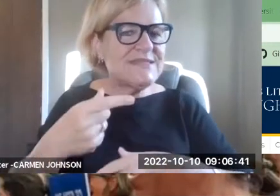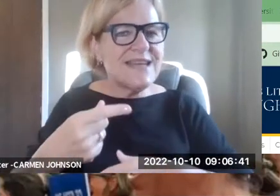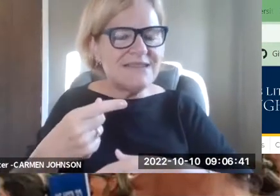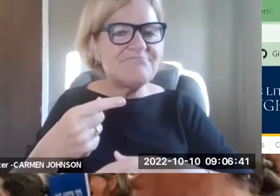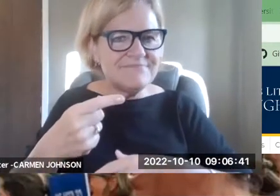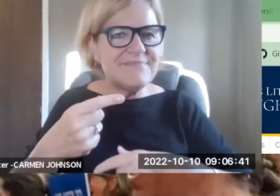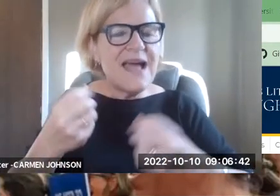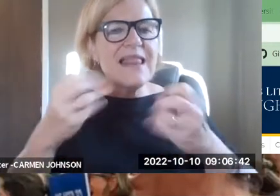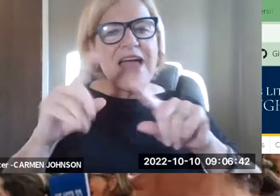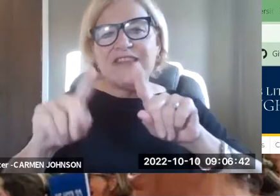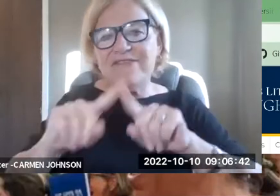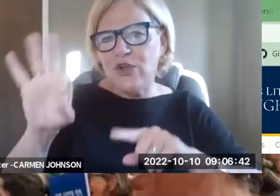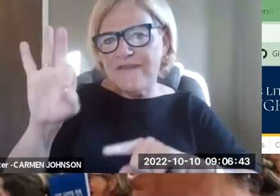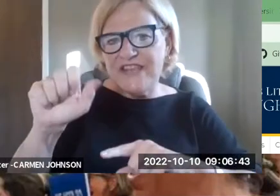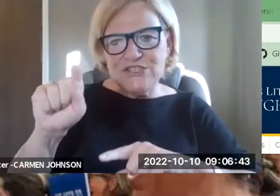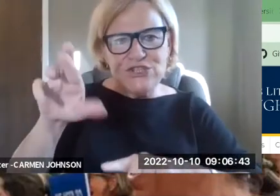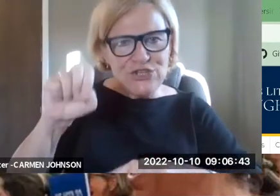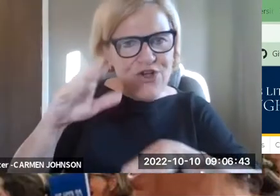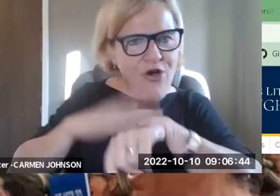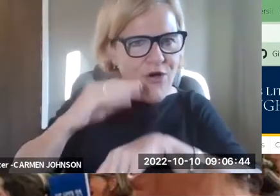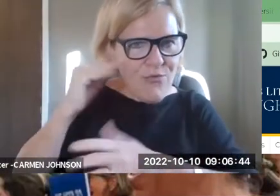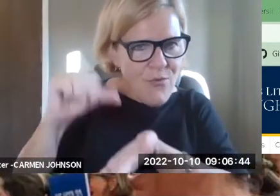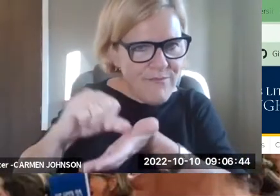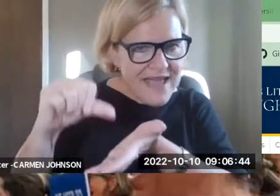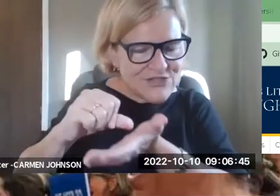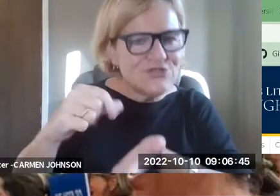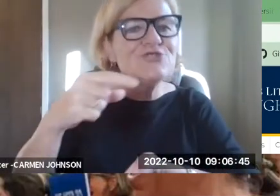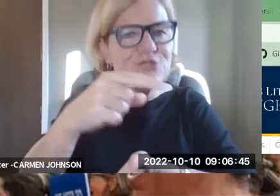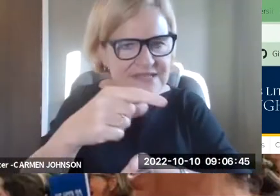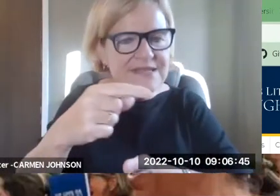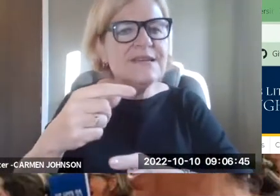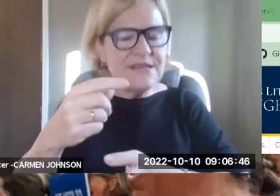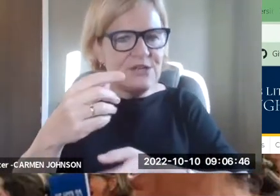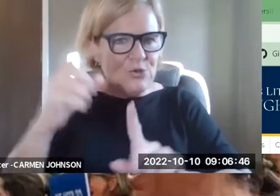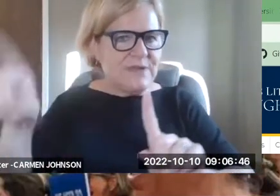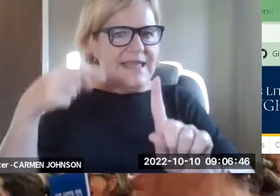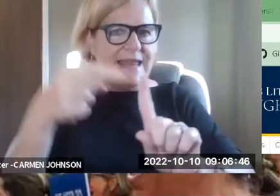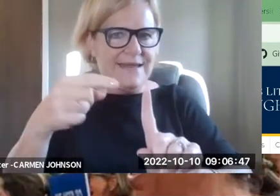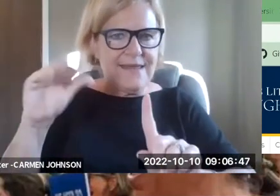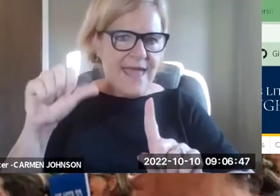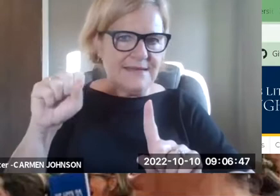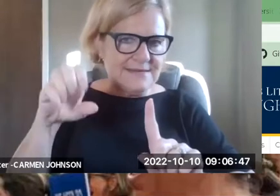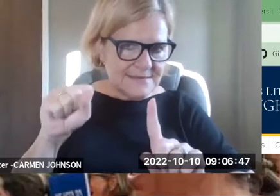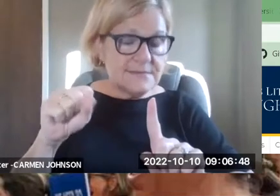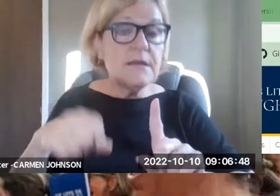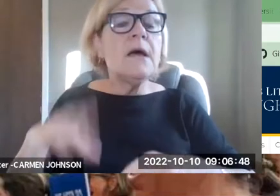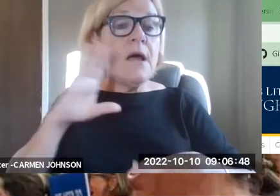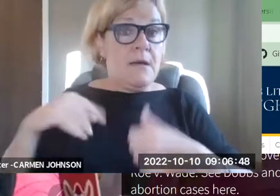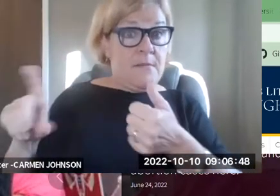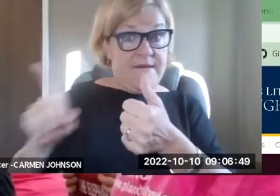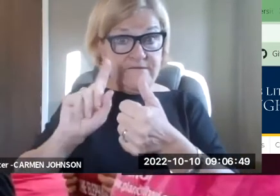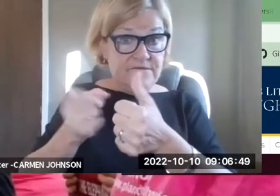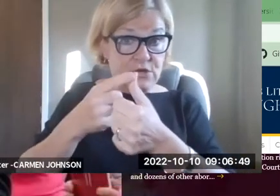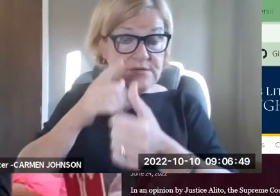our homepage. And you can use a lot of features on the homepage